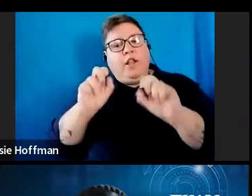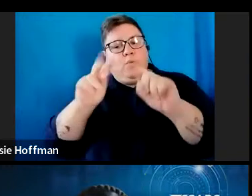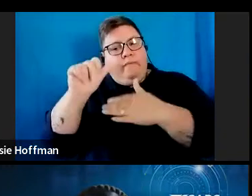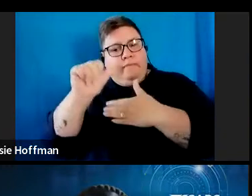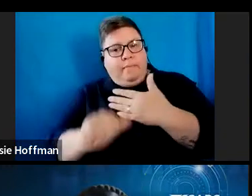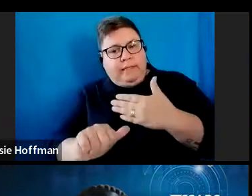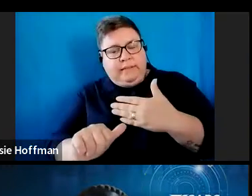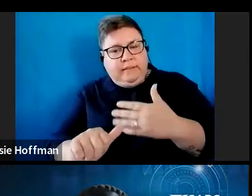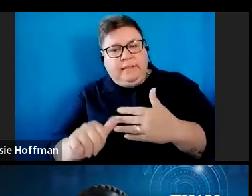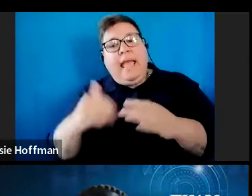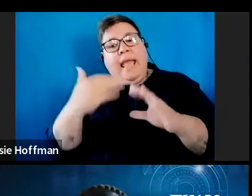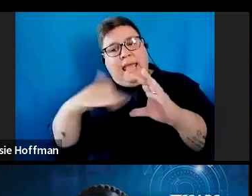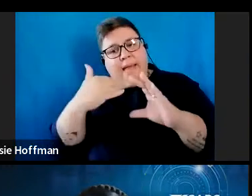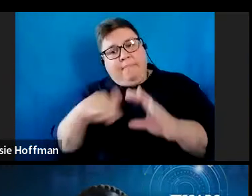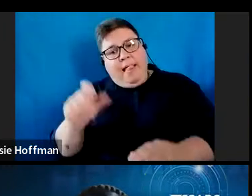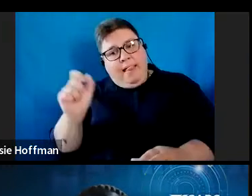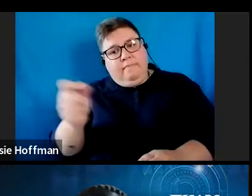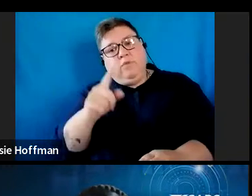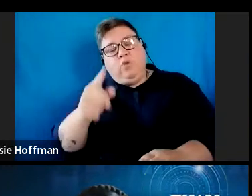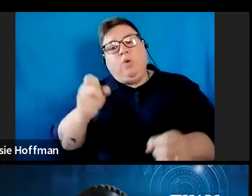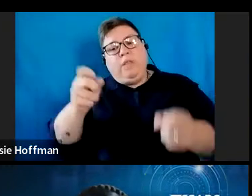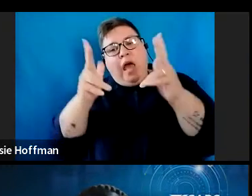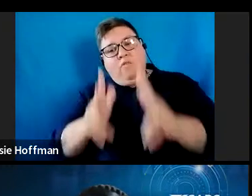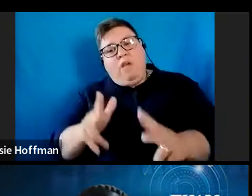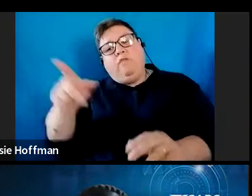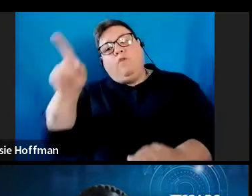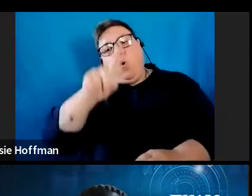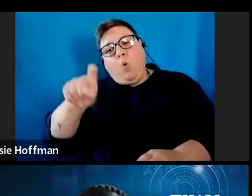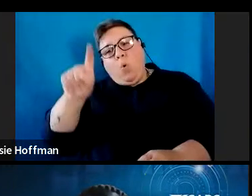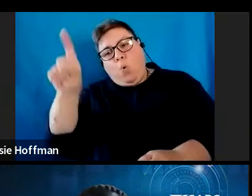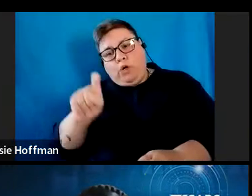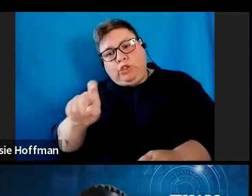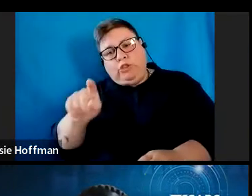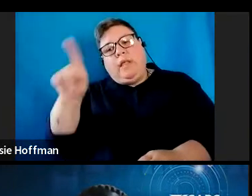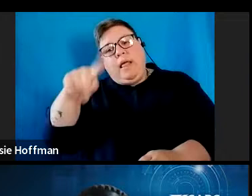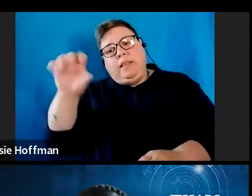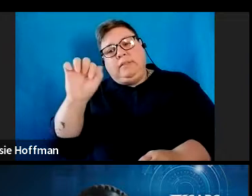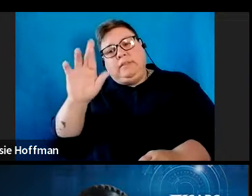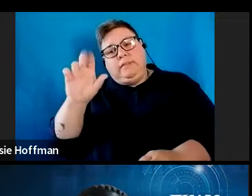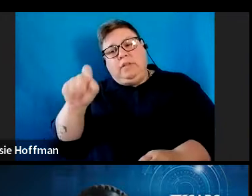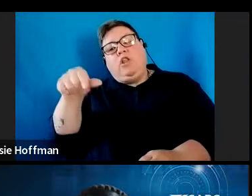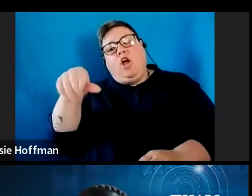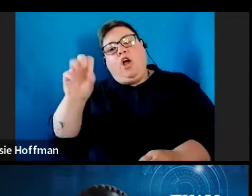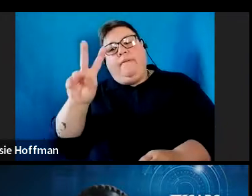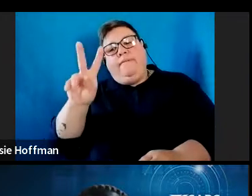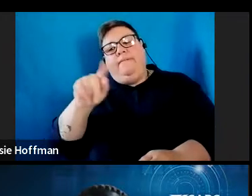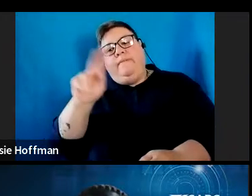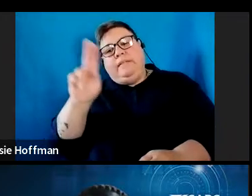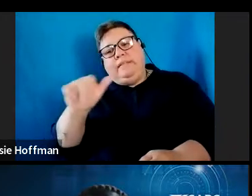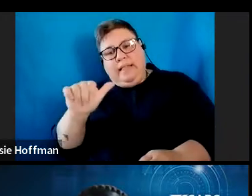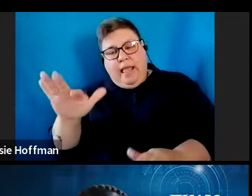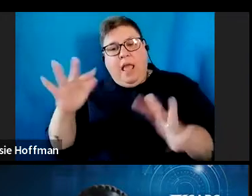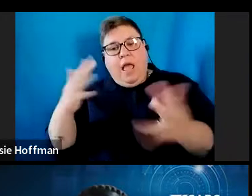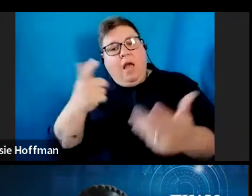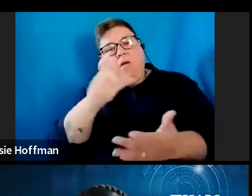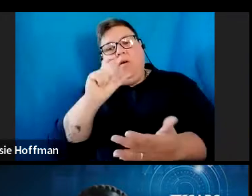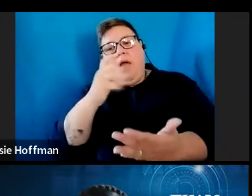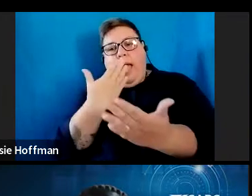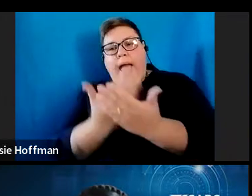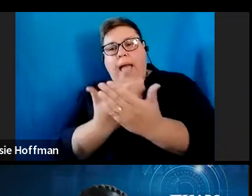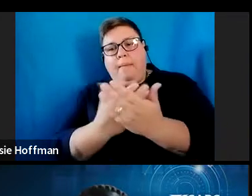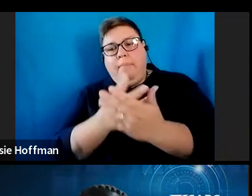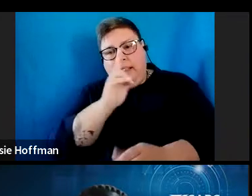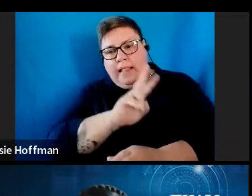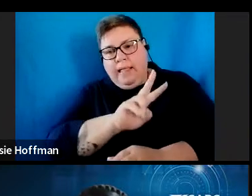email the information to directivequestions at SARS.gov.za to enable SARS to review and